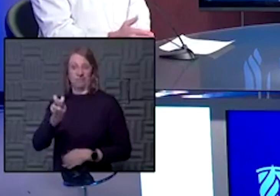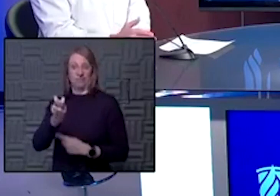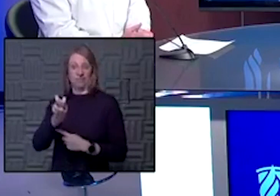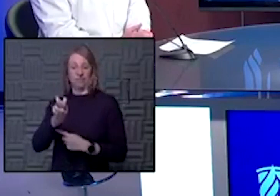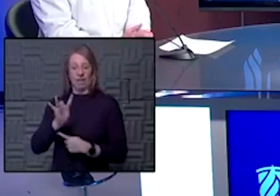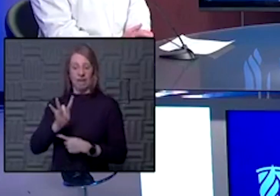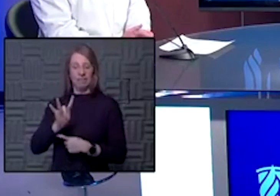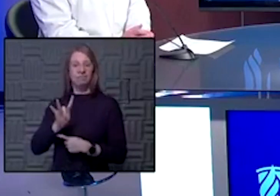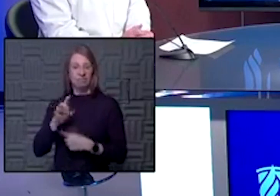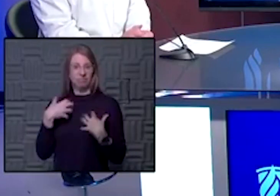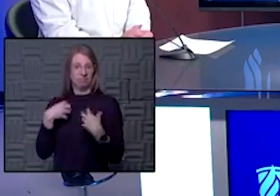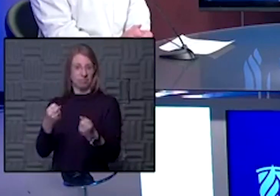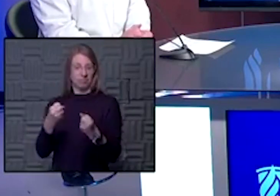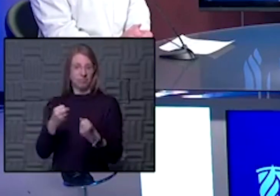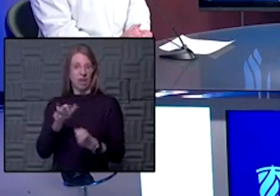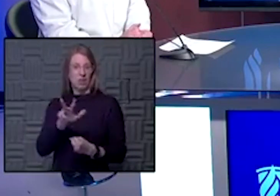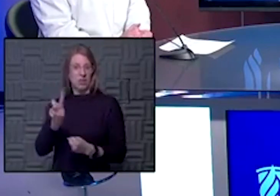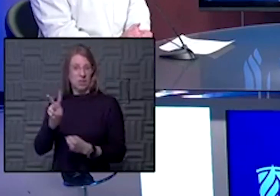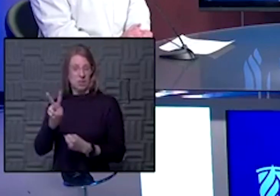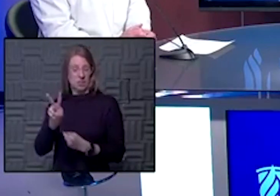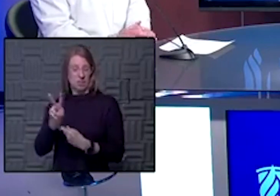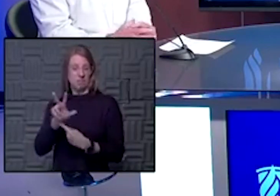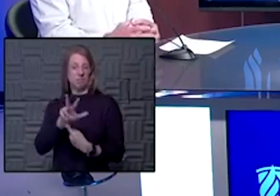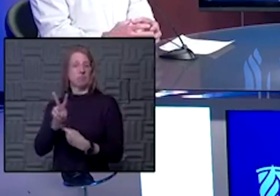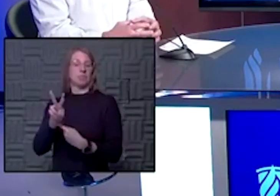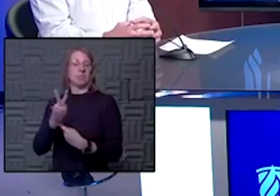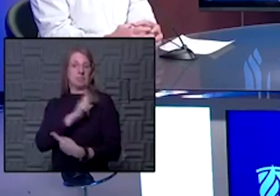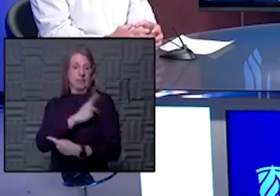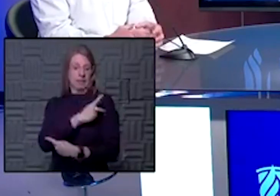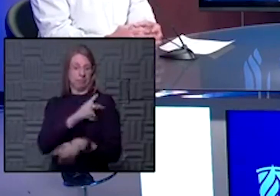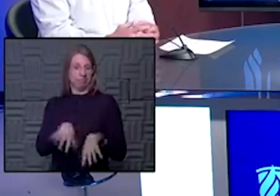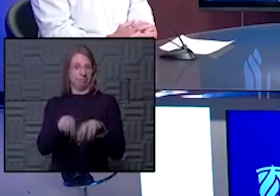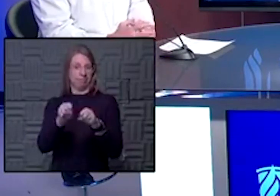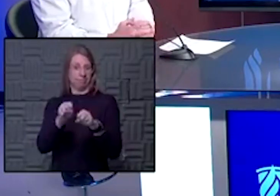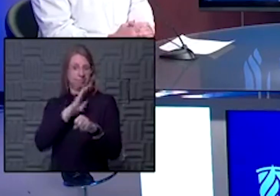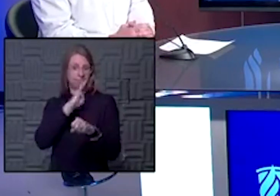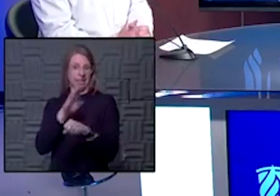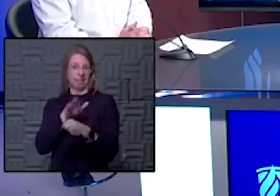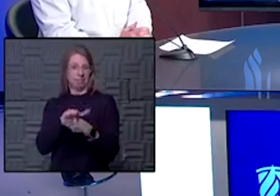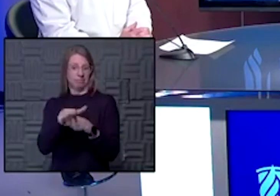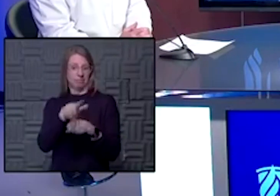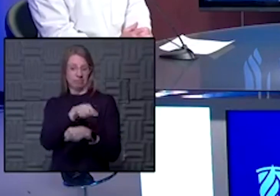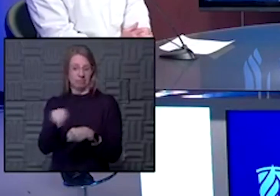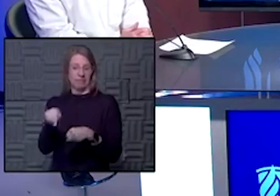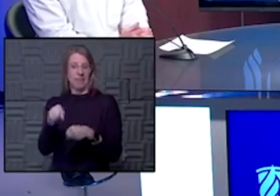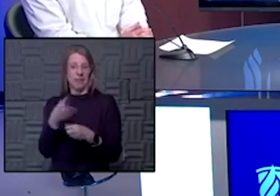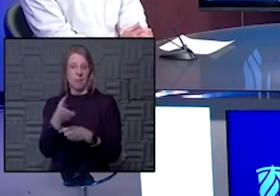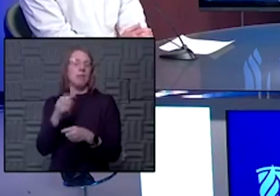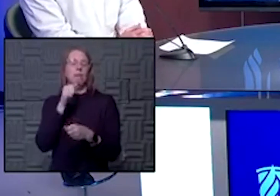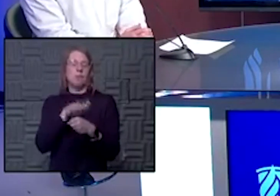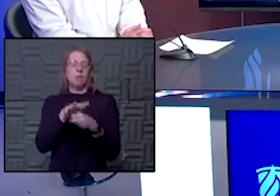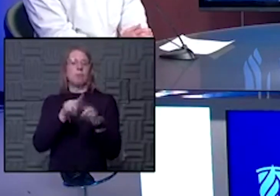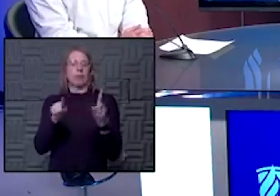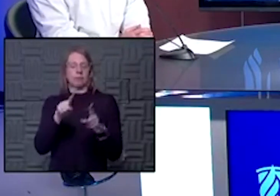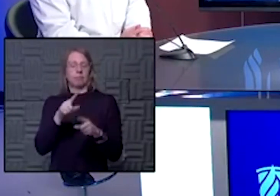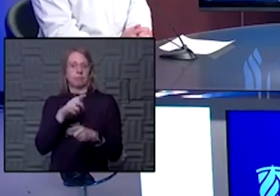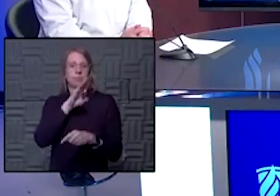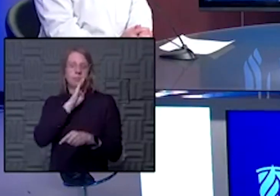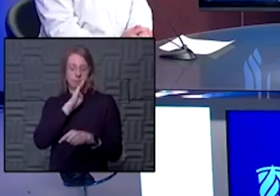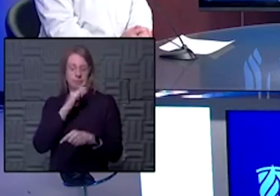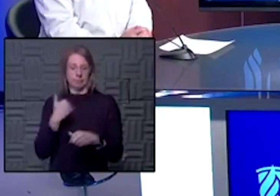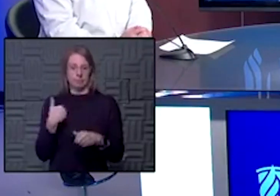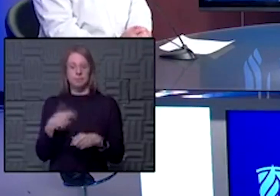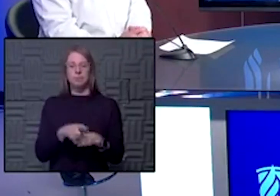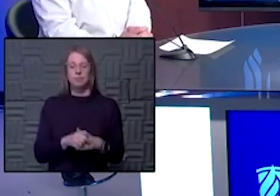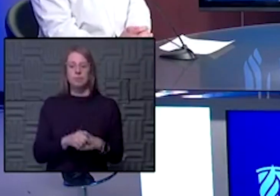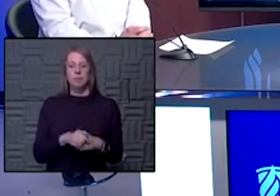in that recovery period. So 32 patients taking up that capacity in their hospital. They bumped up a little bit too. A little bit. And we have patients in